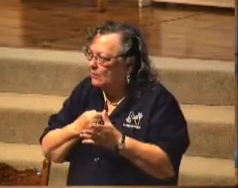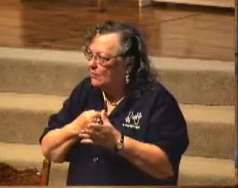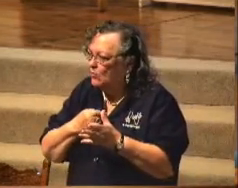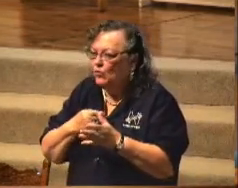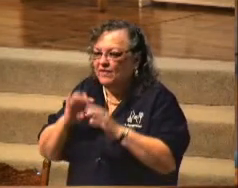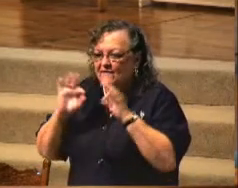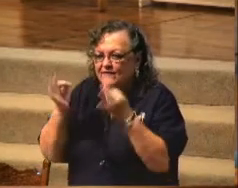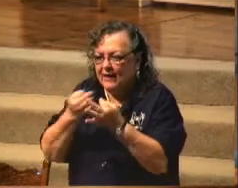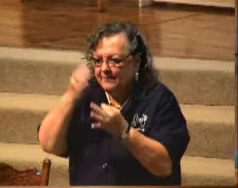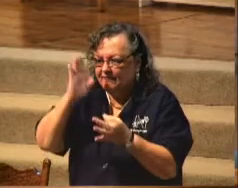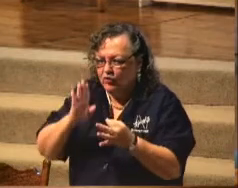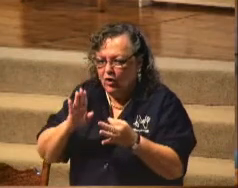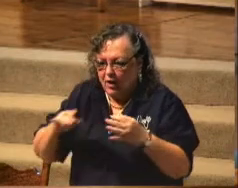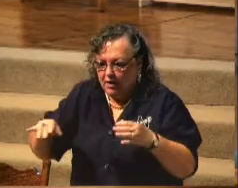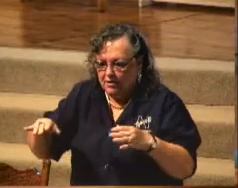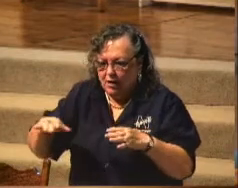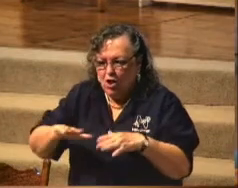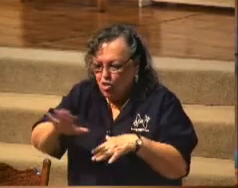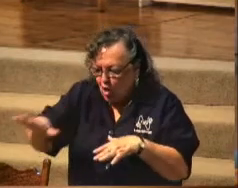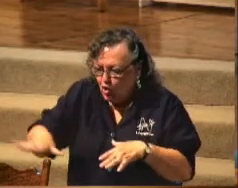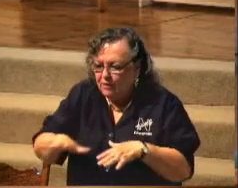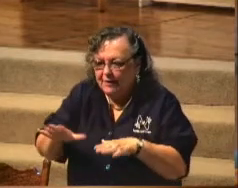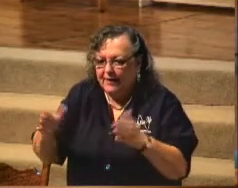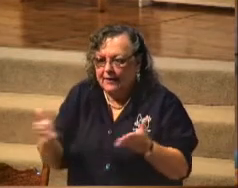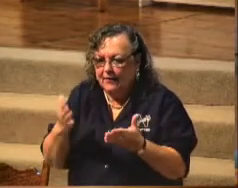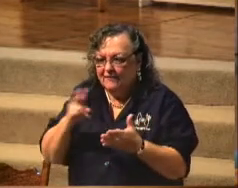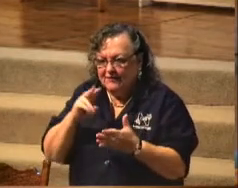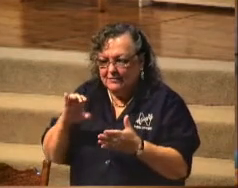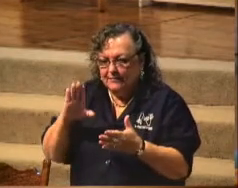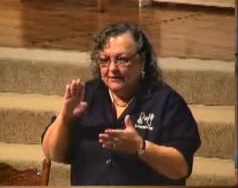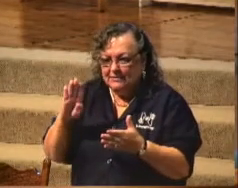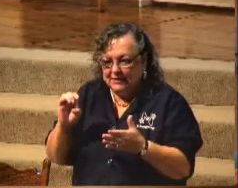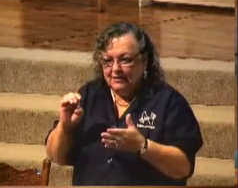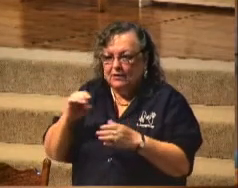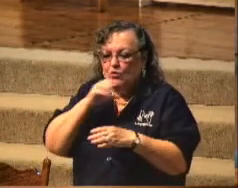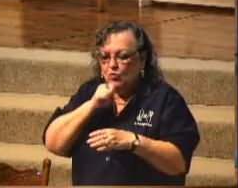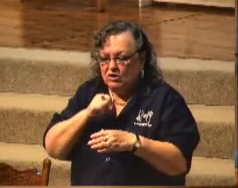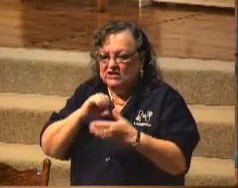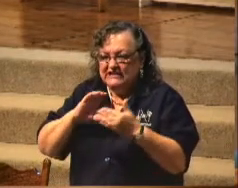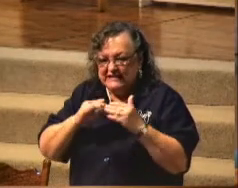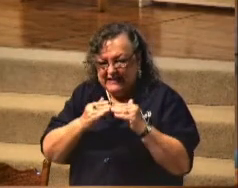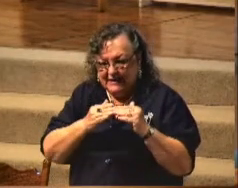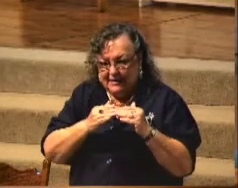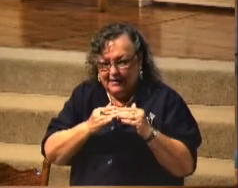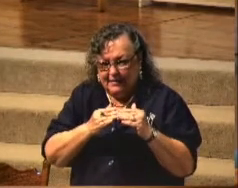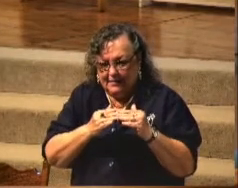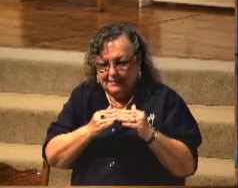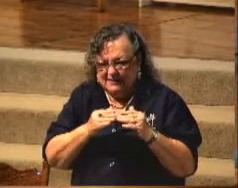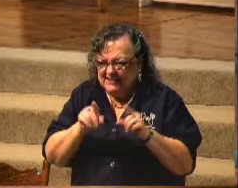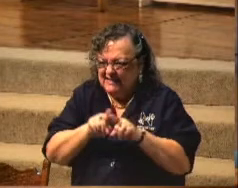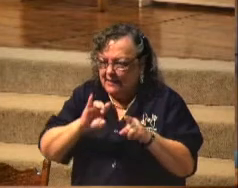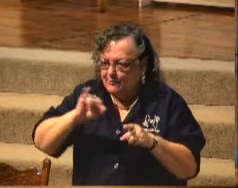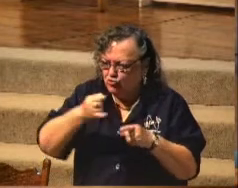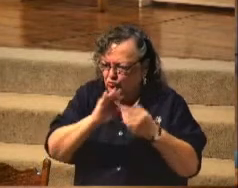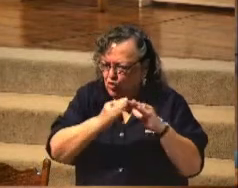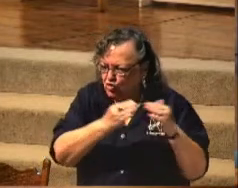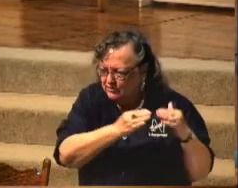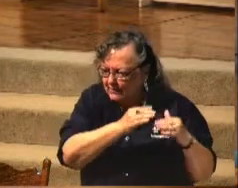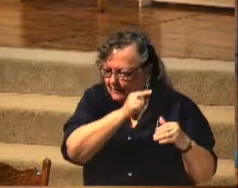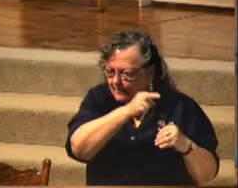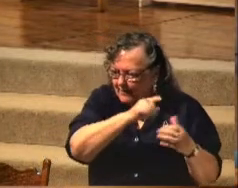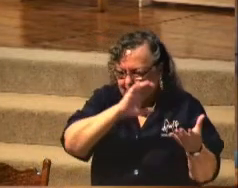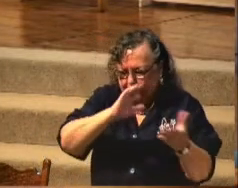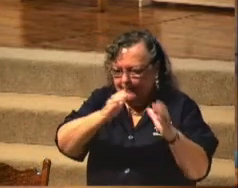family of God locally right here in Volusia County Baptist Church in Orange City. Well, I don't know about joining churches.